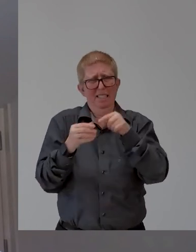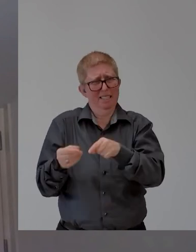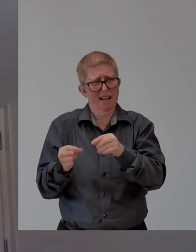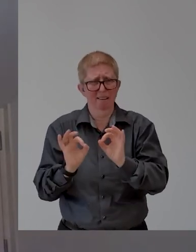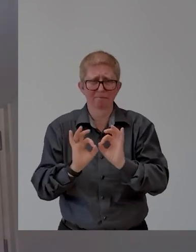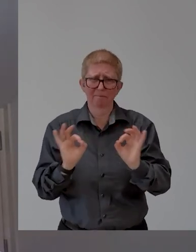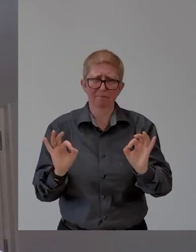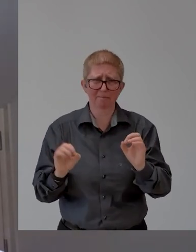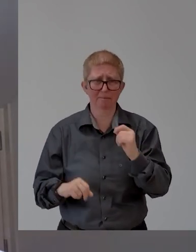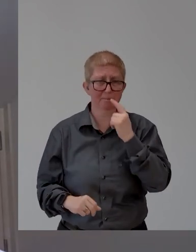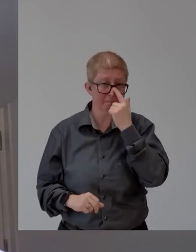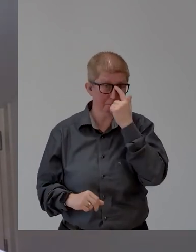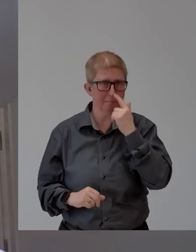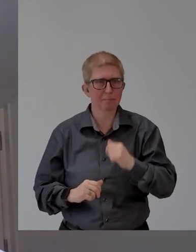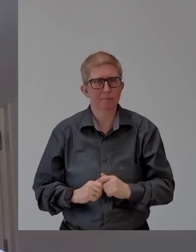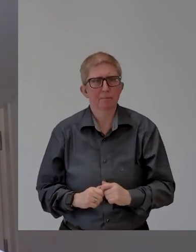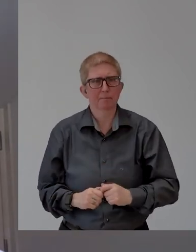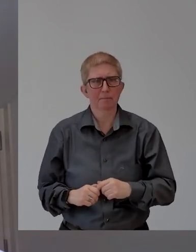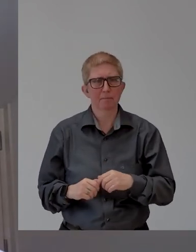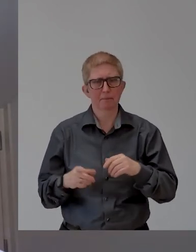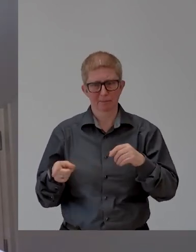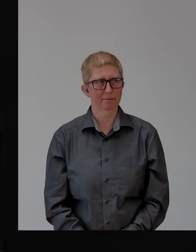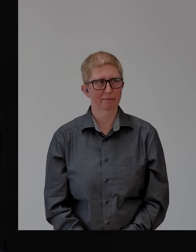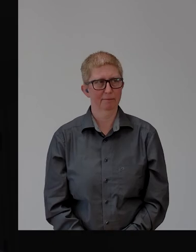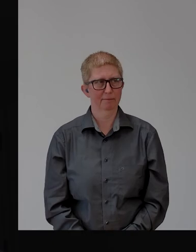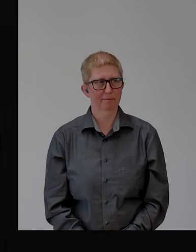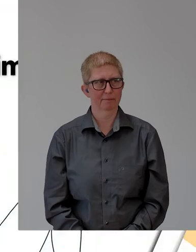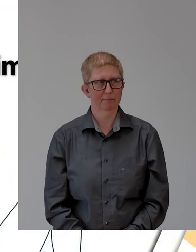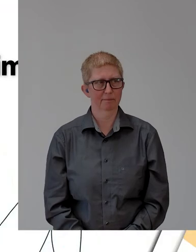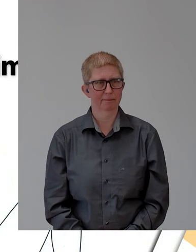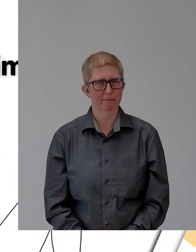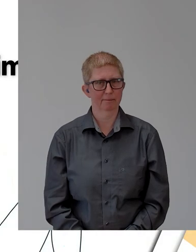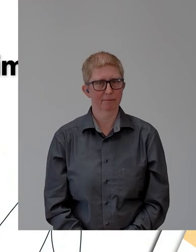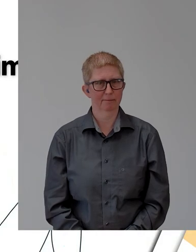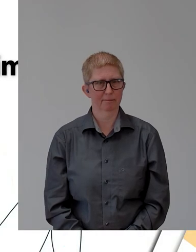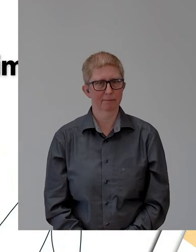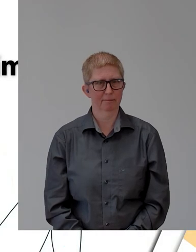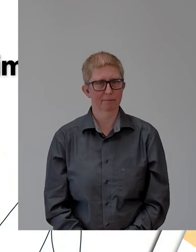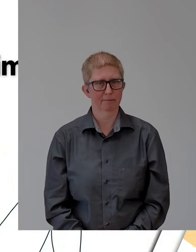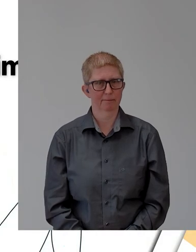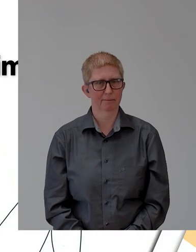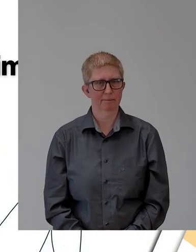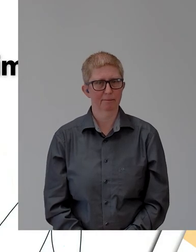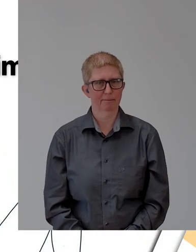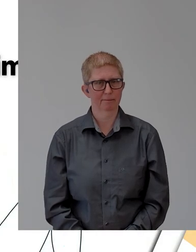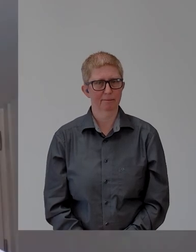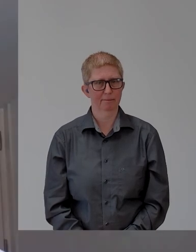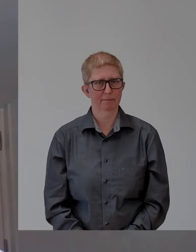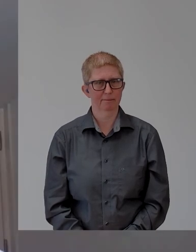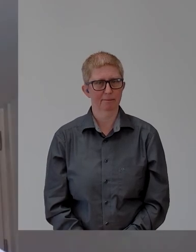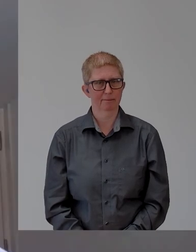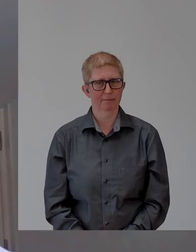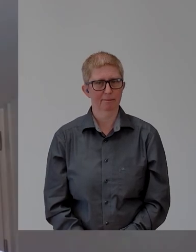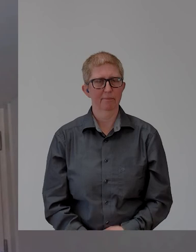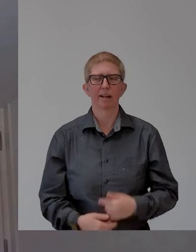from Alan de Hayes, our CEO and wanted to get more involved with the wind for youth program